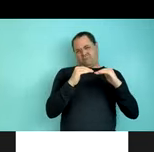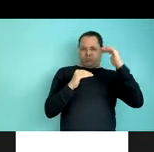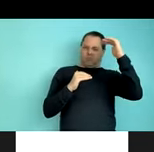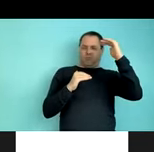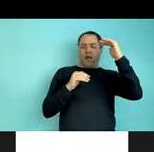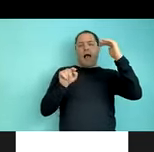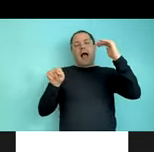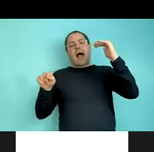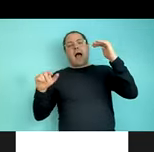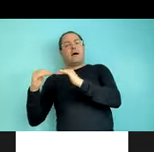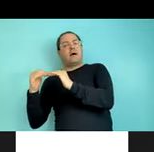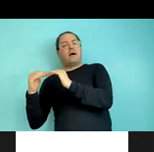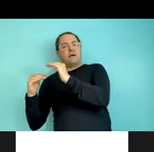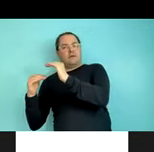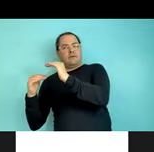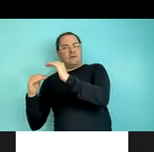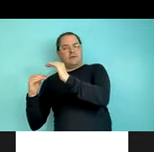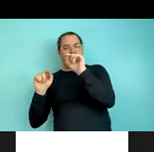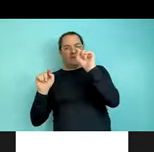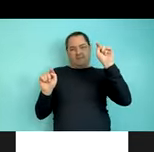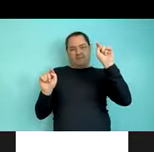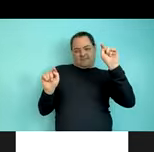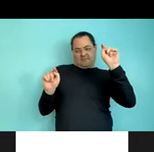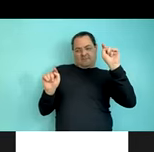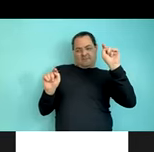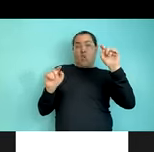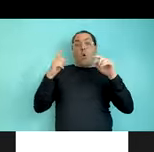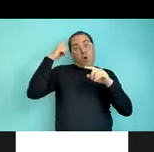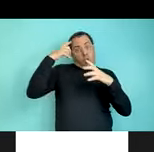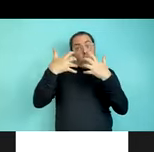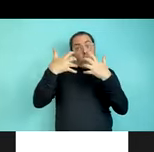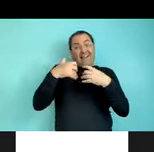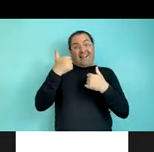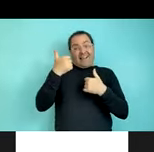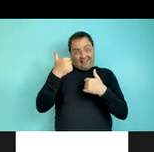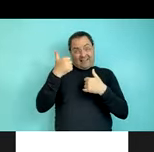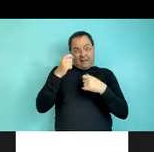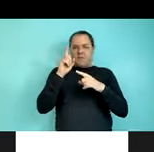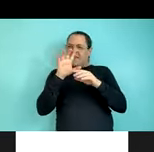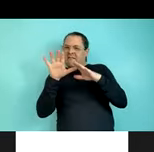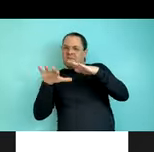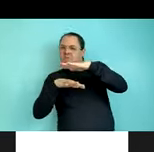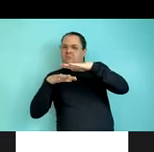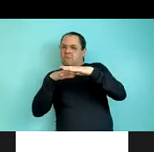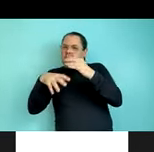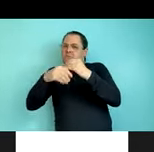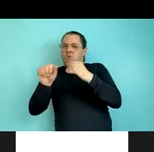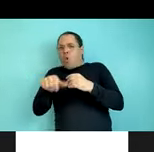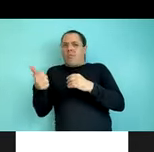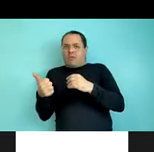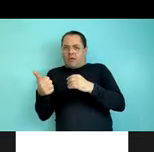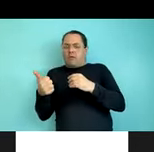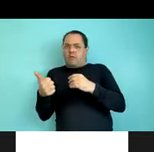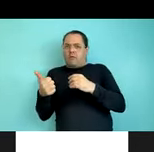suggests that something else beyond the cognitive bias is at play. And whatever it is, it's amplifying that underlying bias.